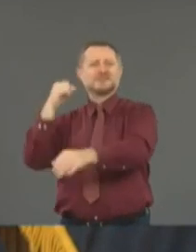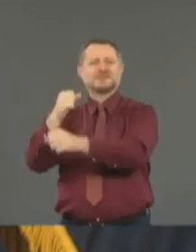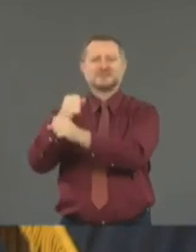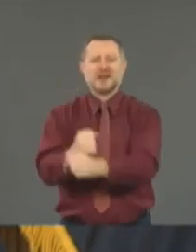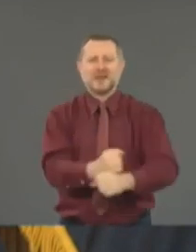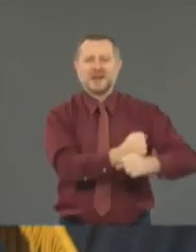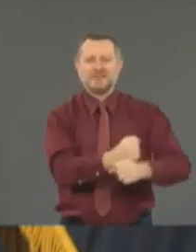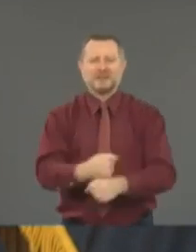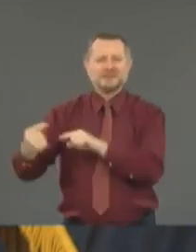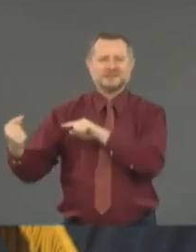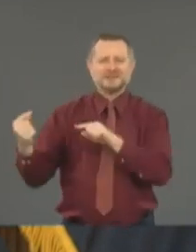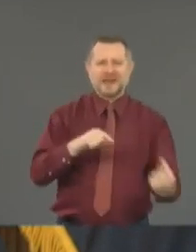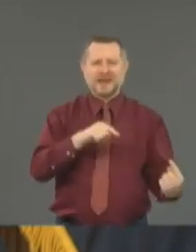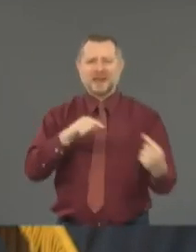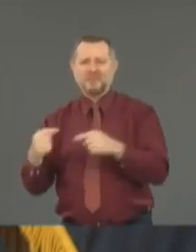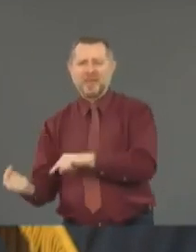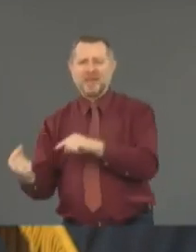right?